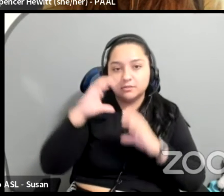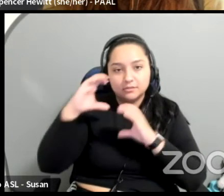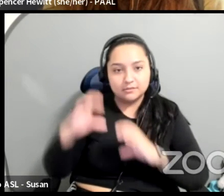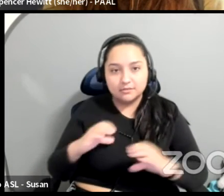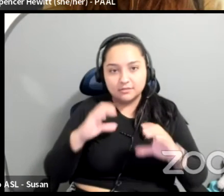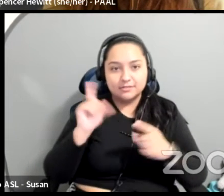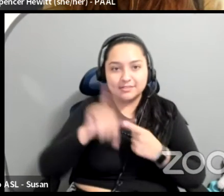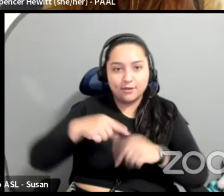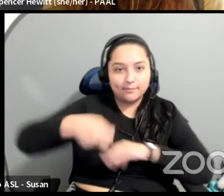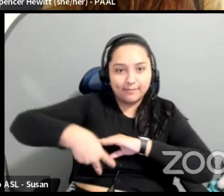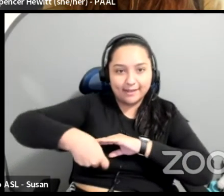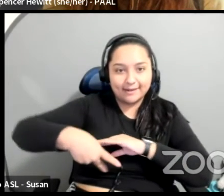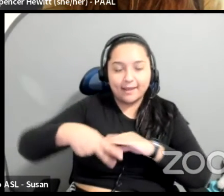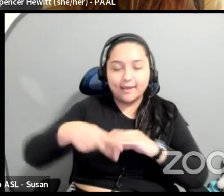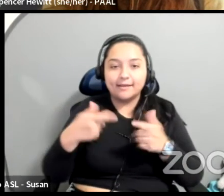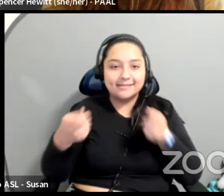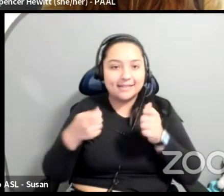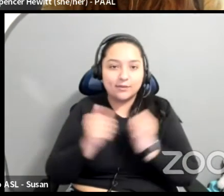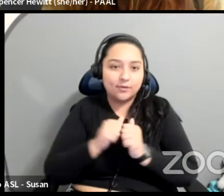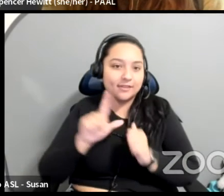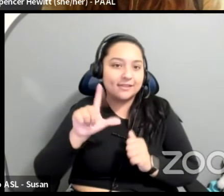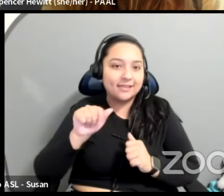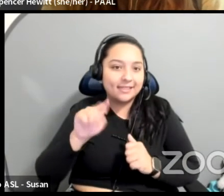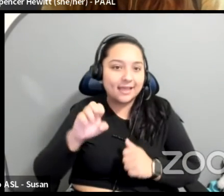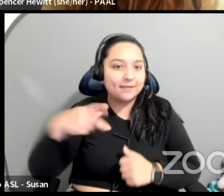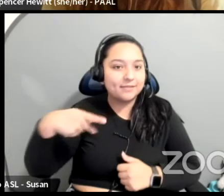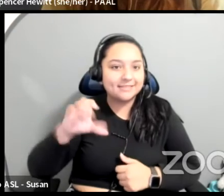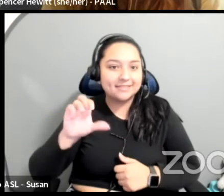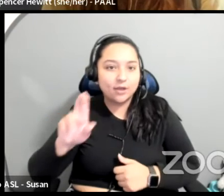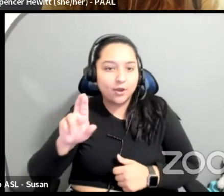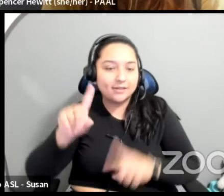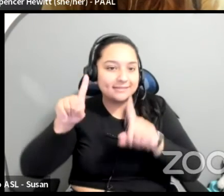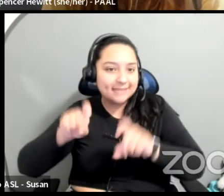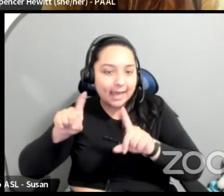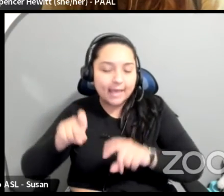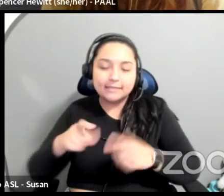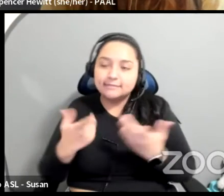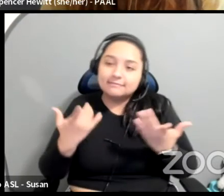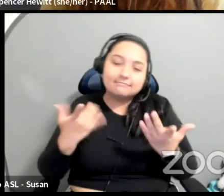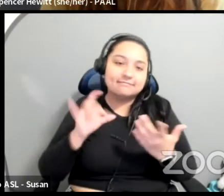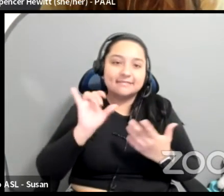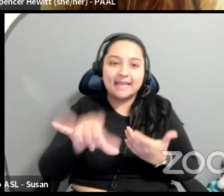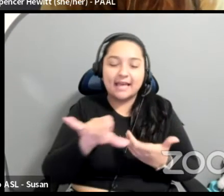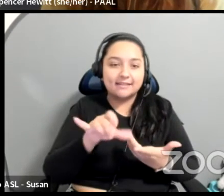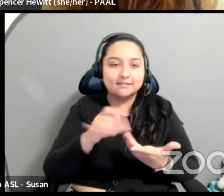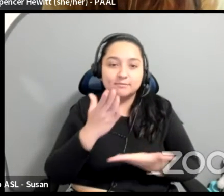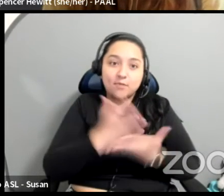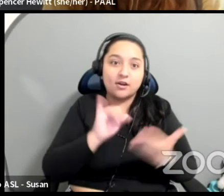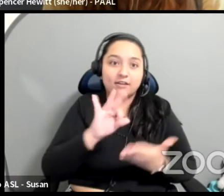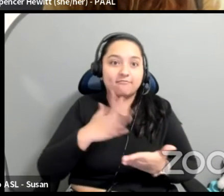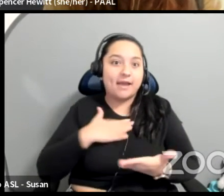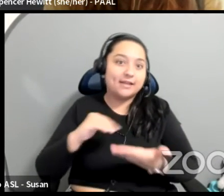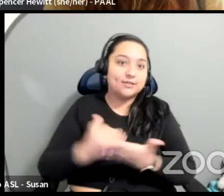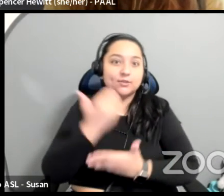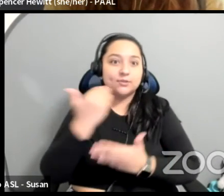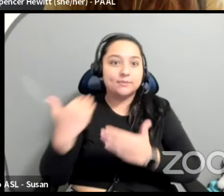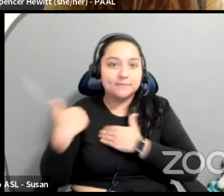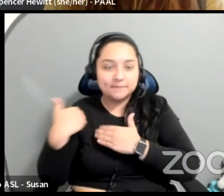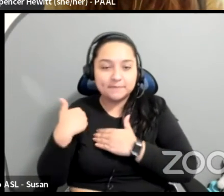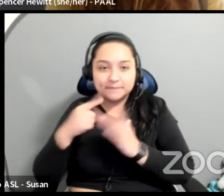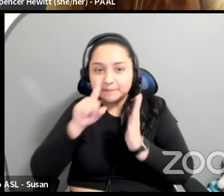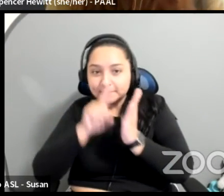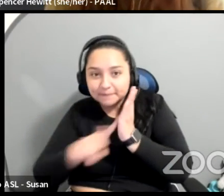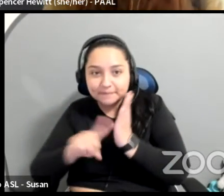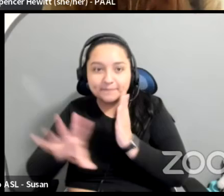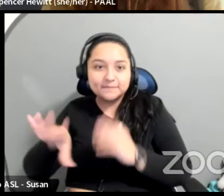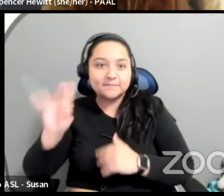PCR tests. So like, that's what's up. Like, that's what's happening. That's part of my new job now, you know, finding clinics that do PCR tests in